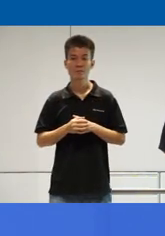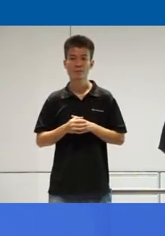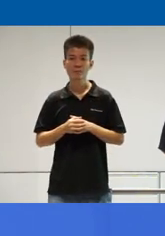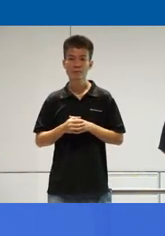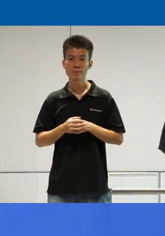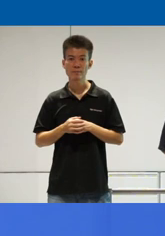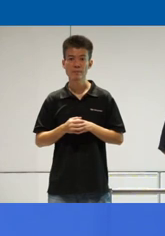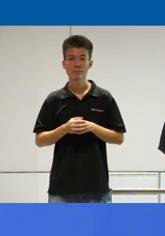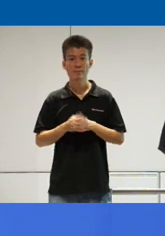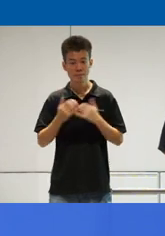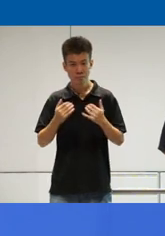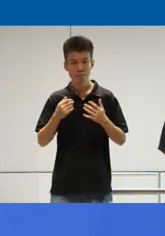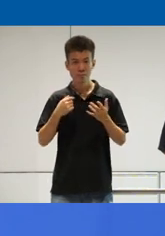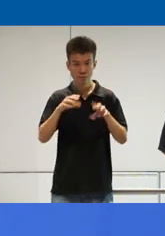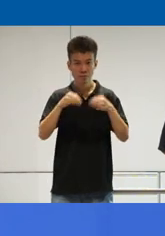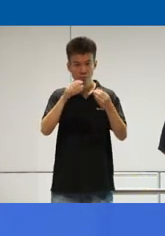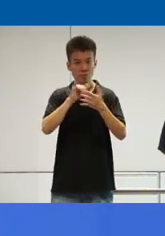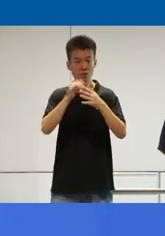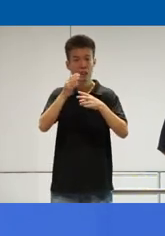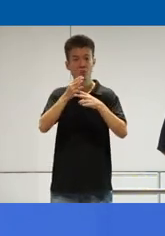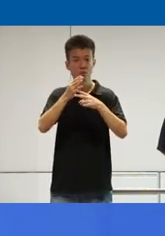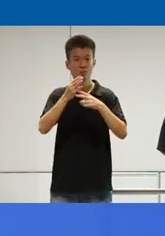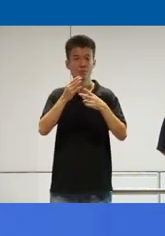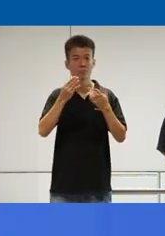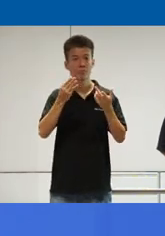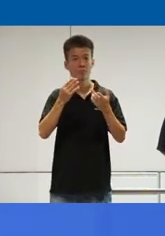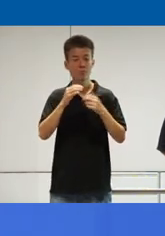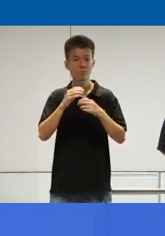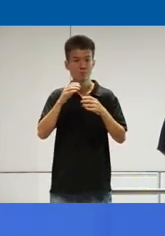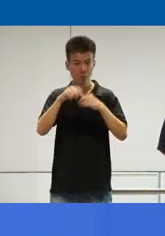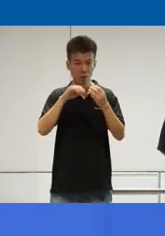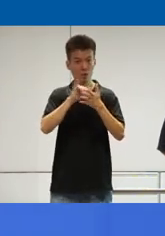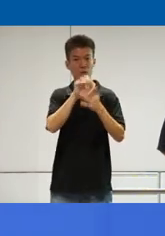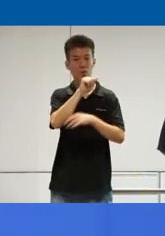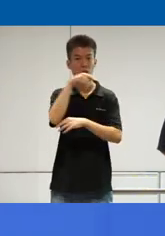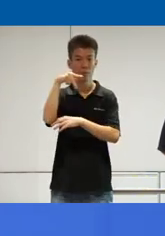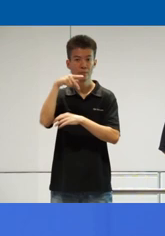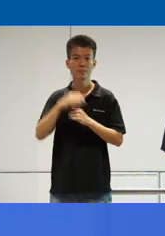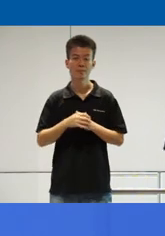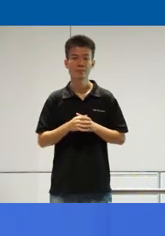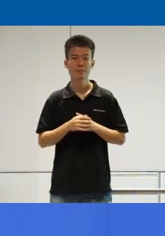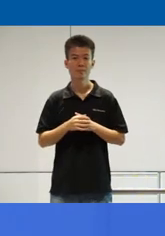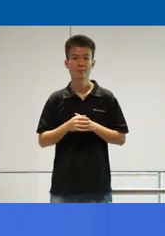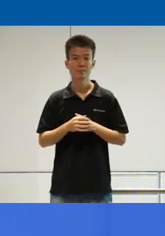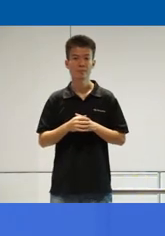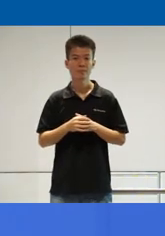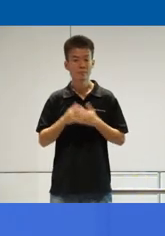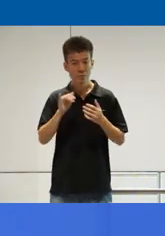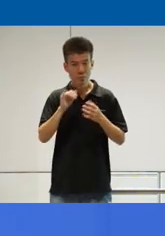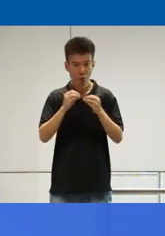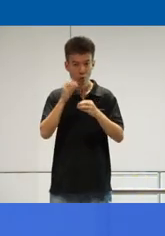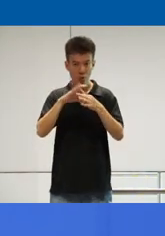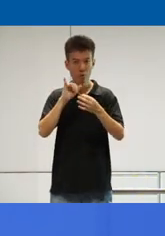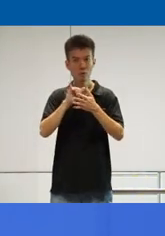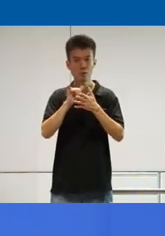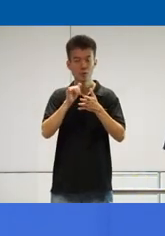So let me give you a brief standout about this app. So like most of the